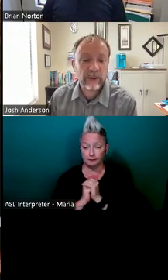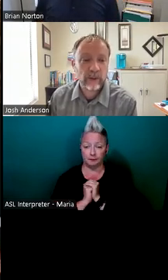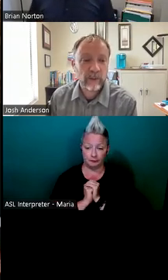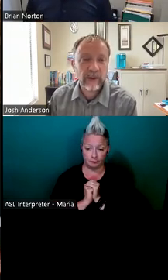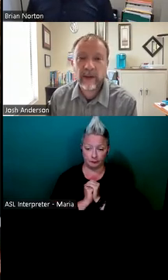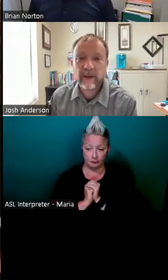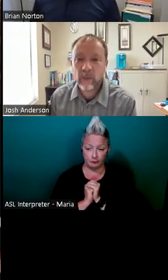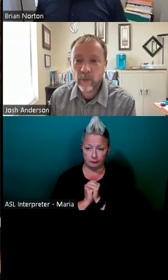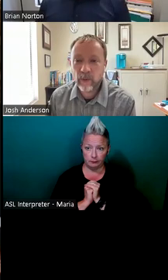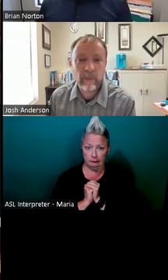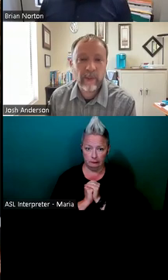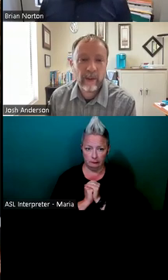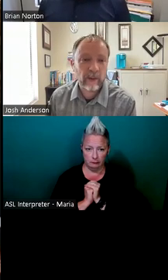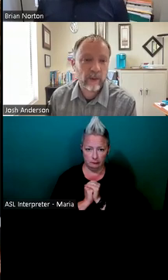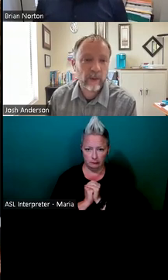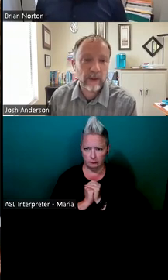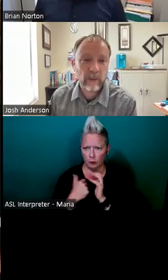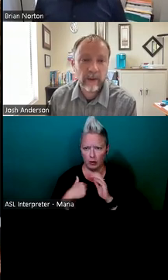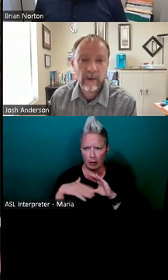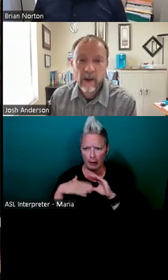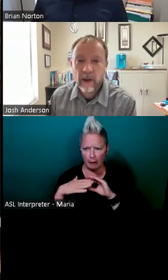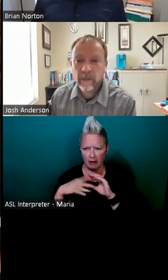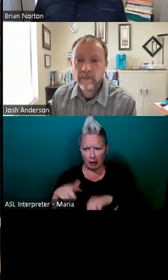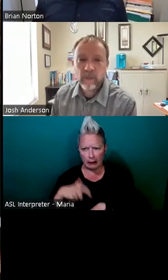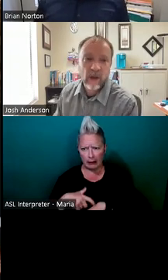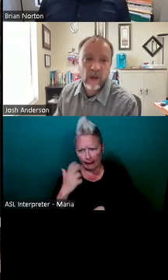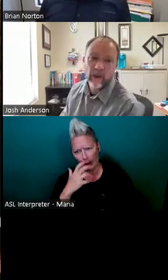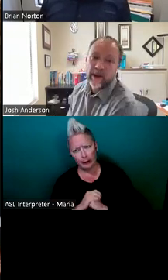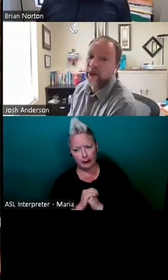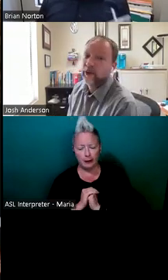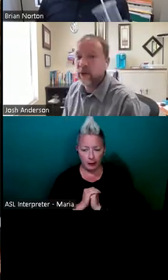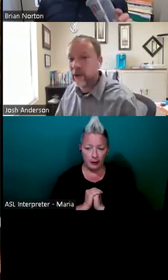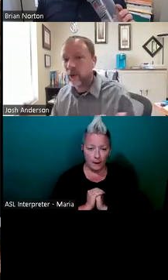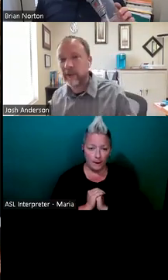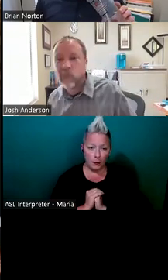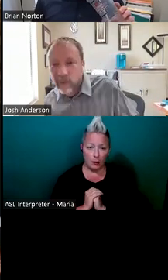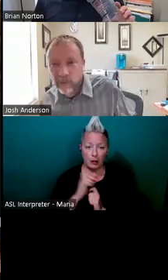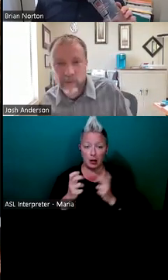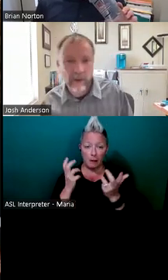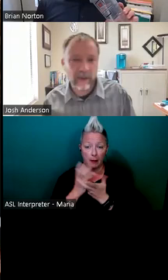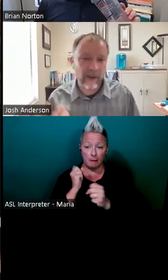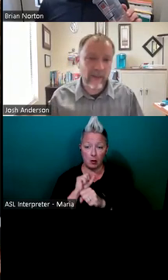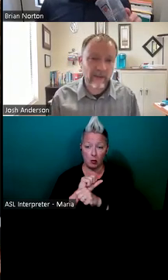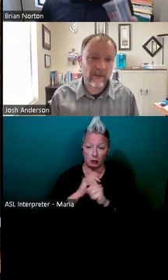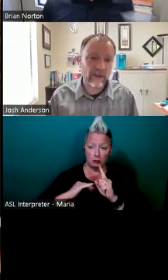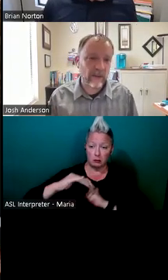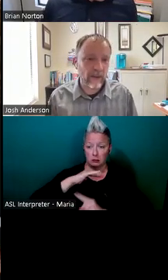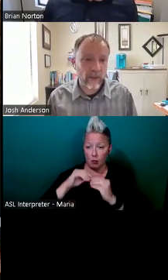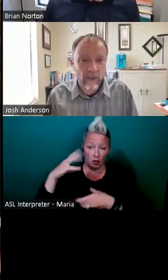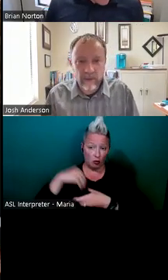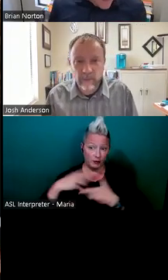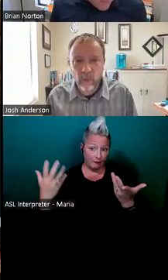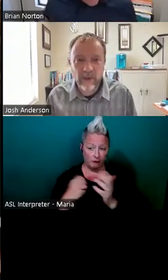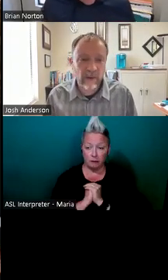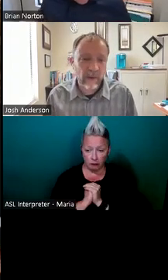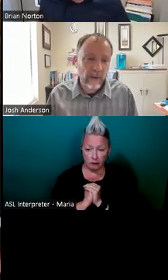geez, when you bring it that small, we've really been babbling for a long time, Brian. I mean, really accommodations can make a workplace more inclusive and, and that's, you